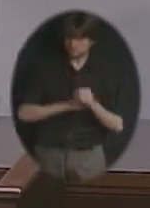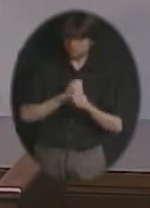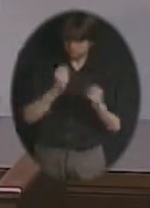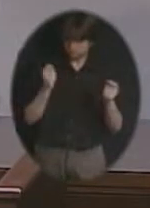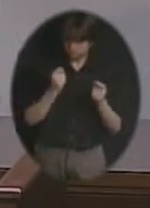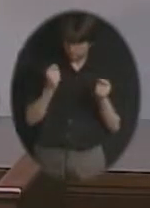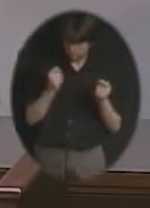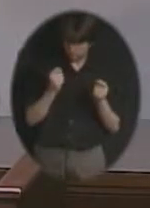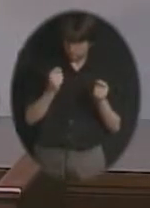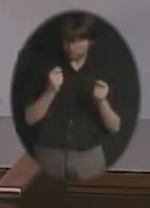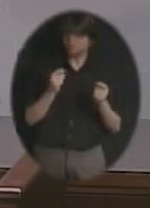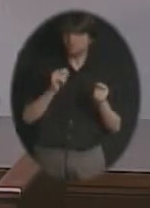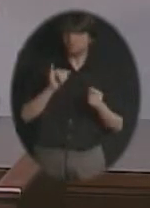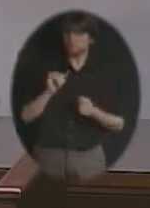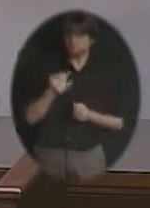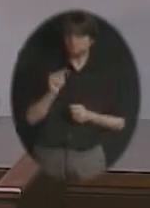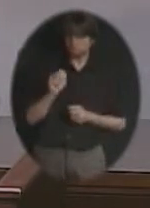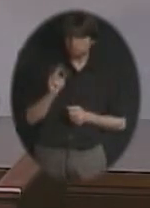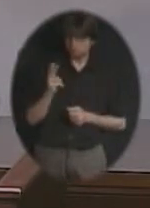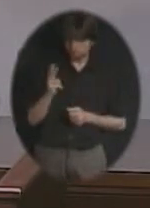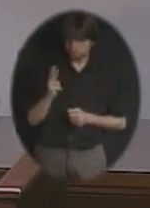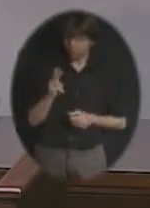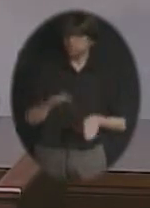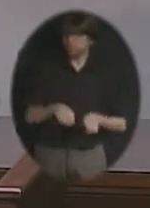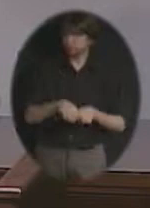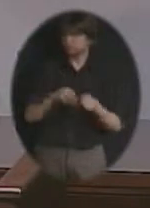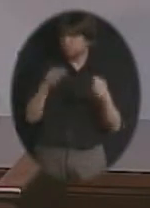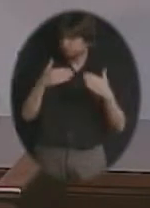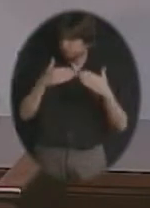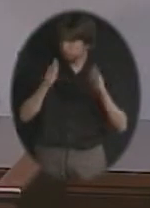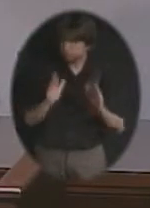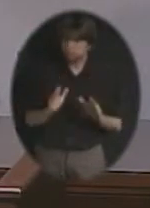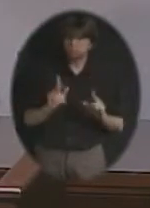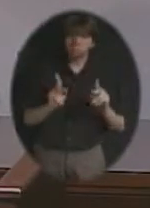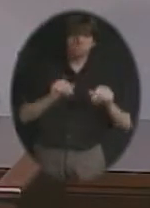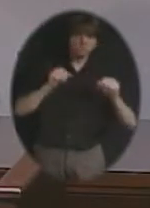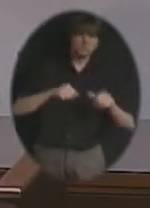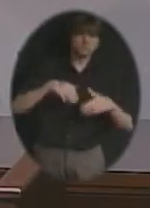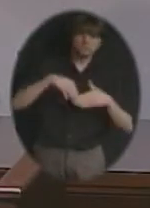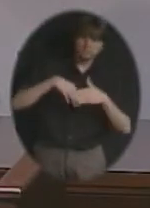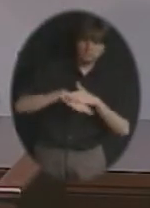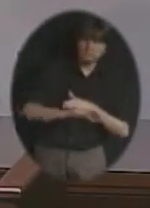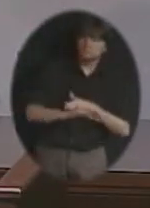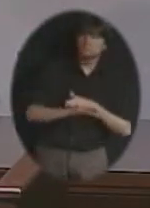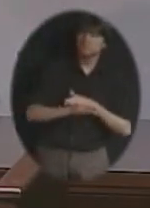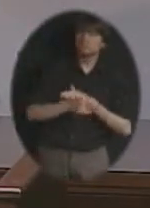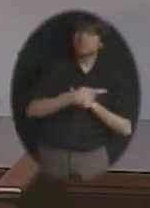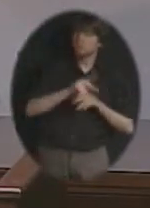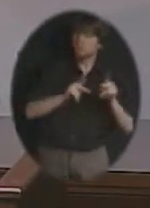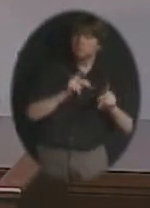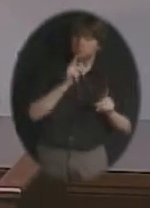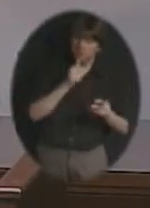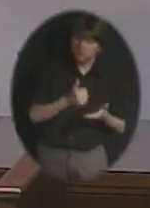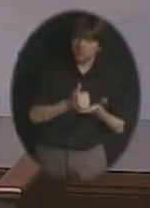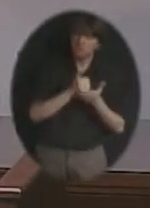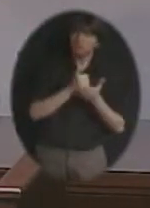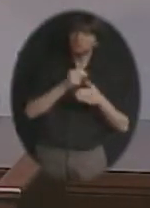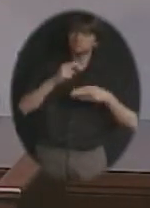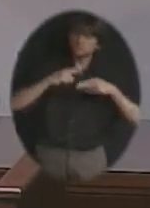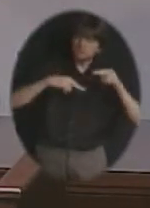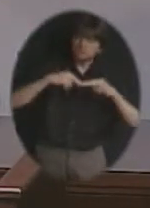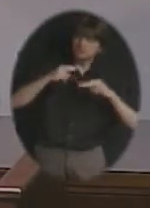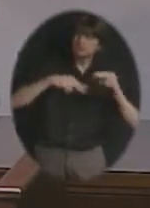3rd. It's going to be kind of an open house. People will be able to come in. People that have been involved in the programs, help build them to what they are today.